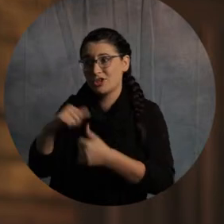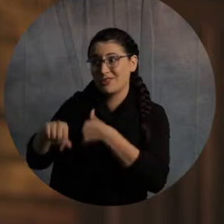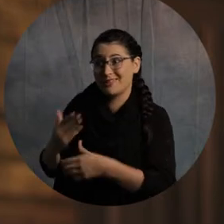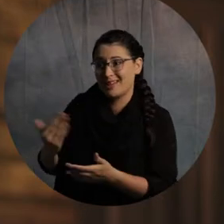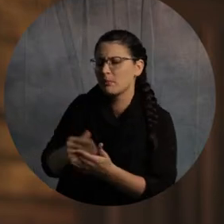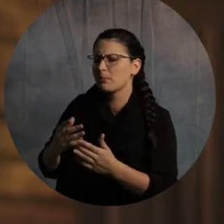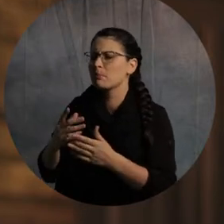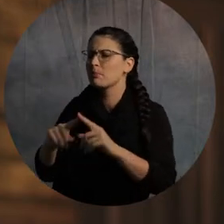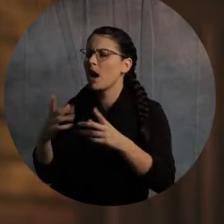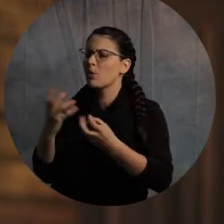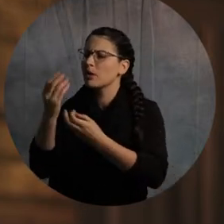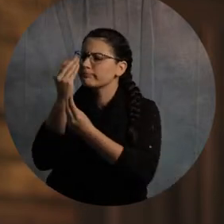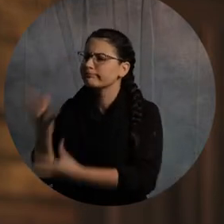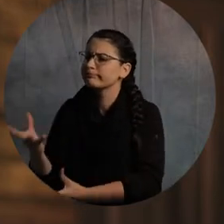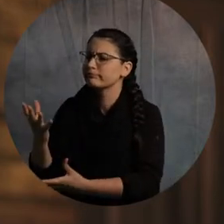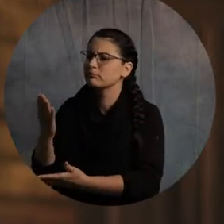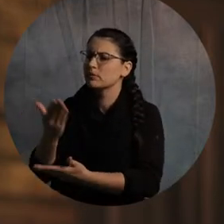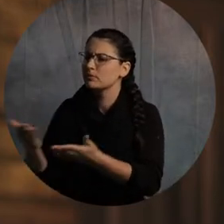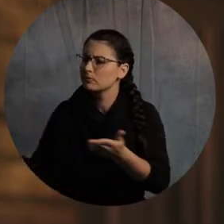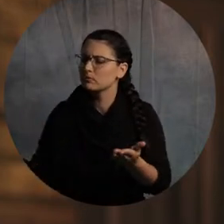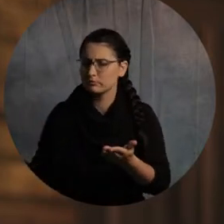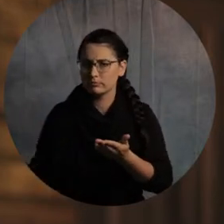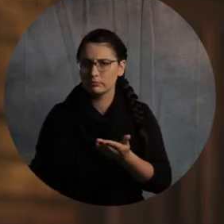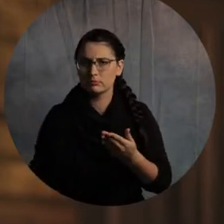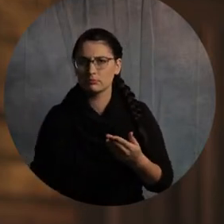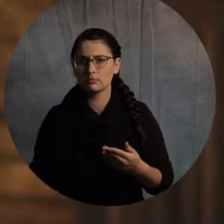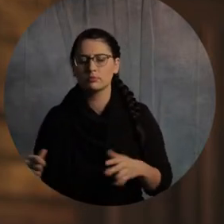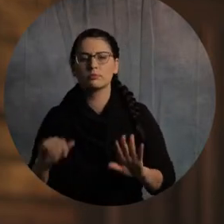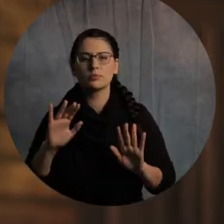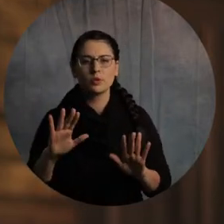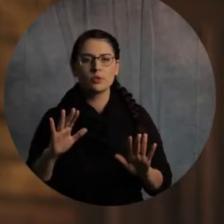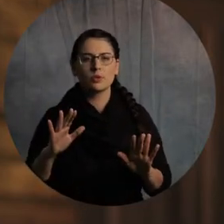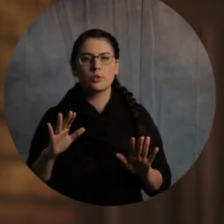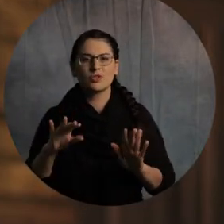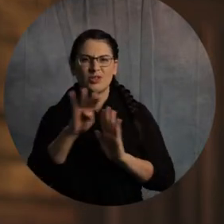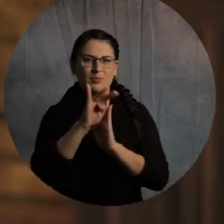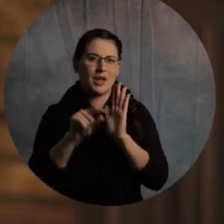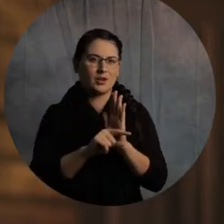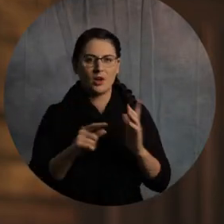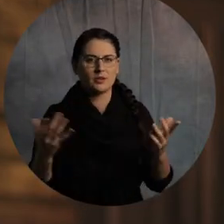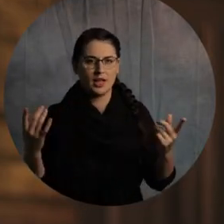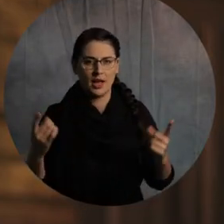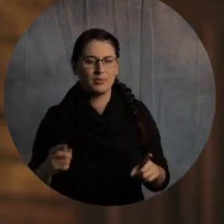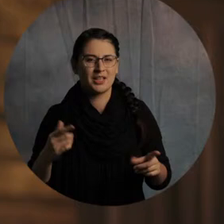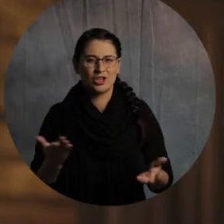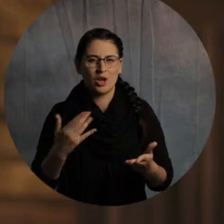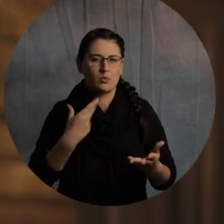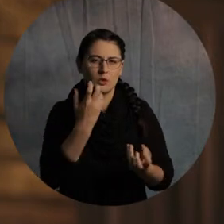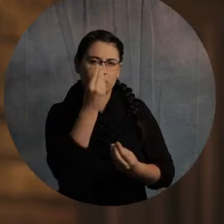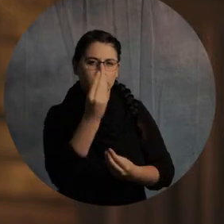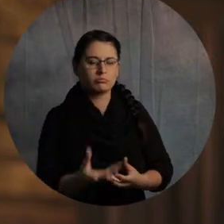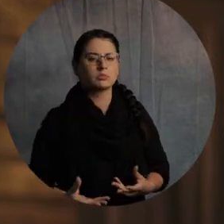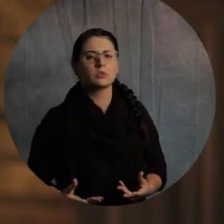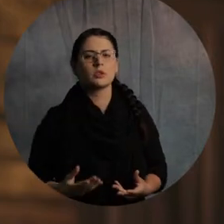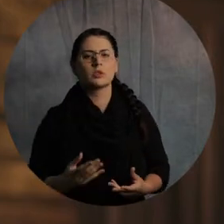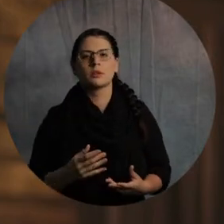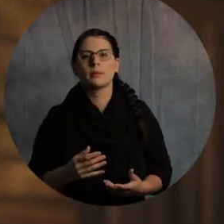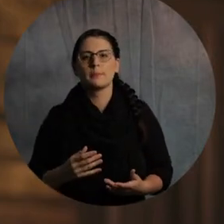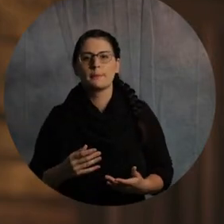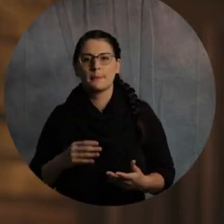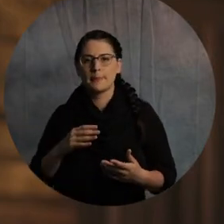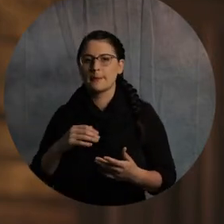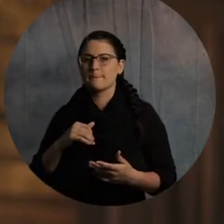know, all right, so I want you to listen to the background of what's happening here, all right, not necessarily the foreground, but listen to the